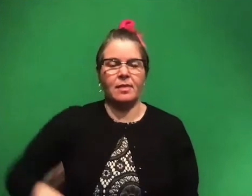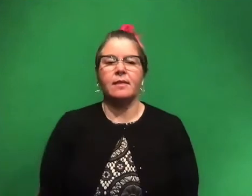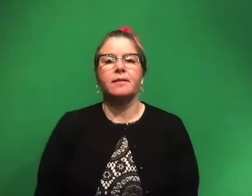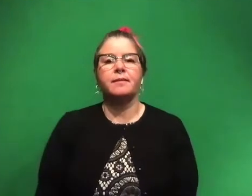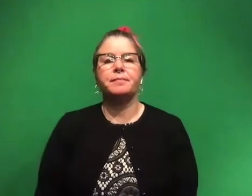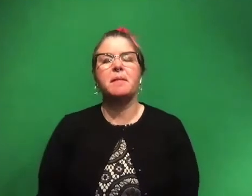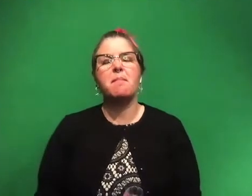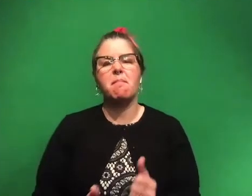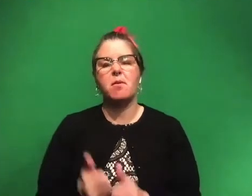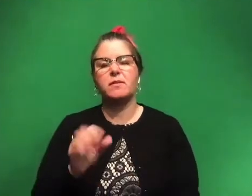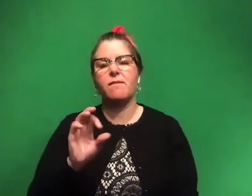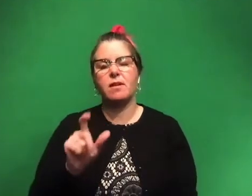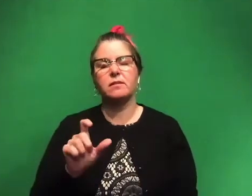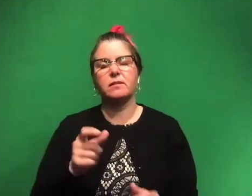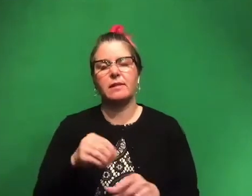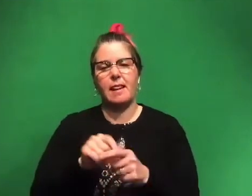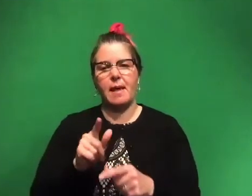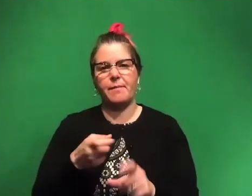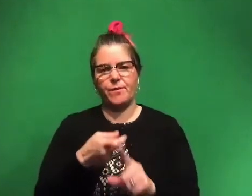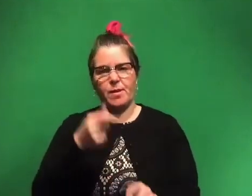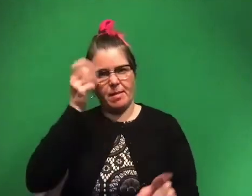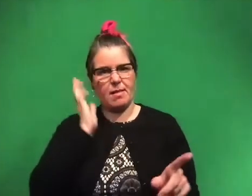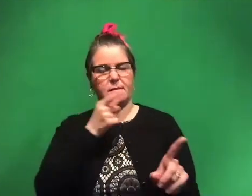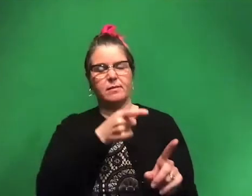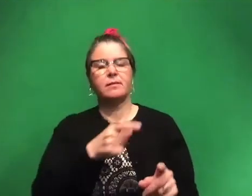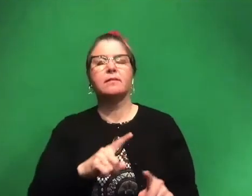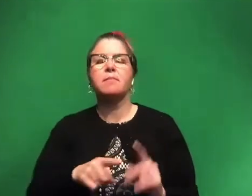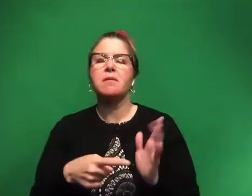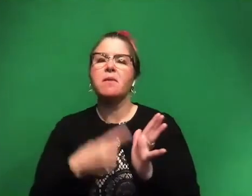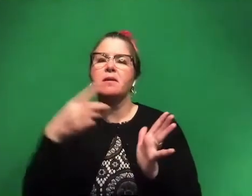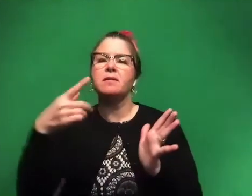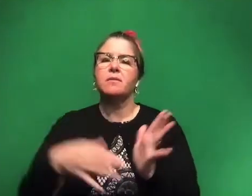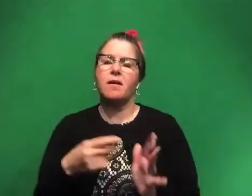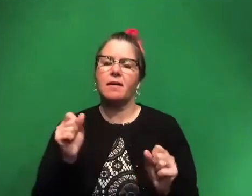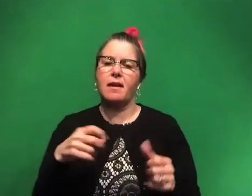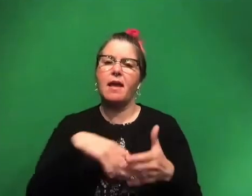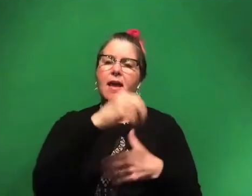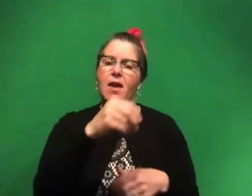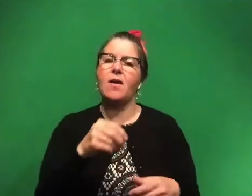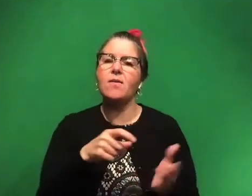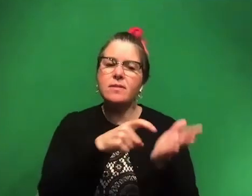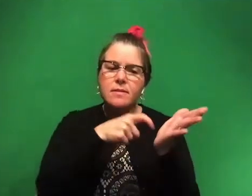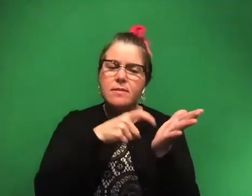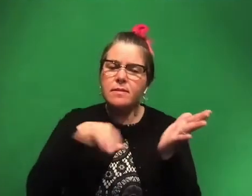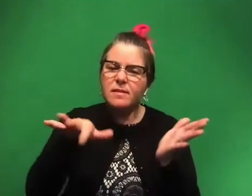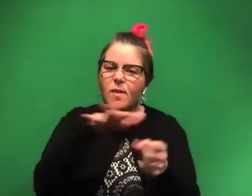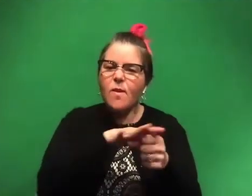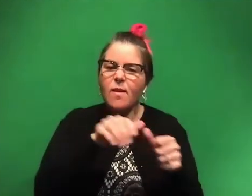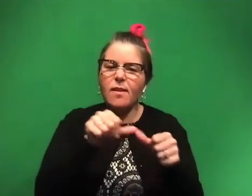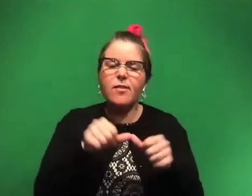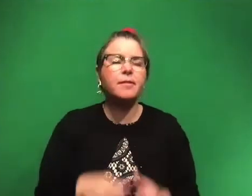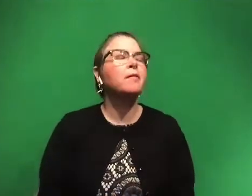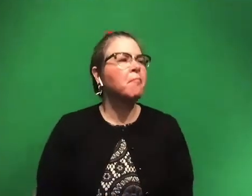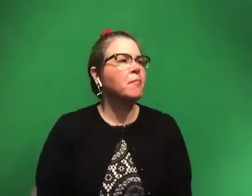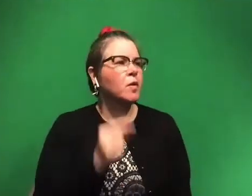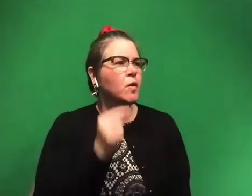all, most of our fossils in our lab come from. But every once in a while we get to go out and excavate around the local area. Super cool. Um,